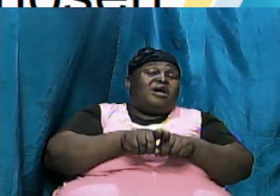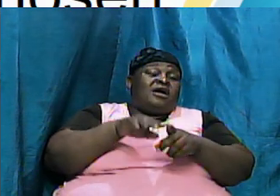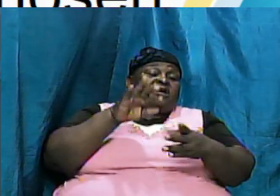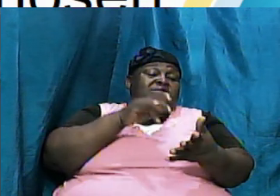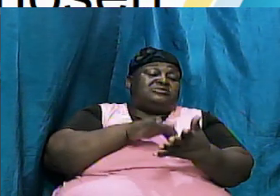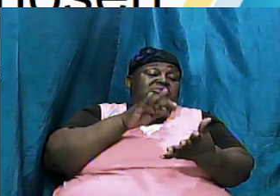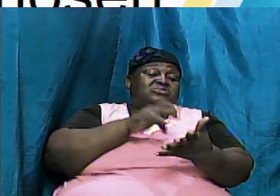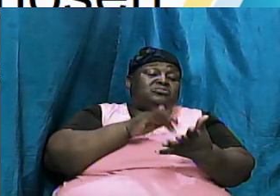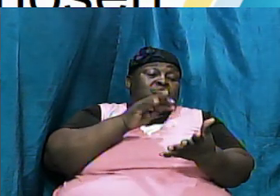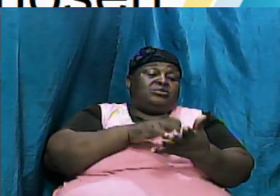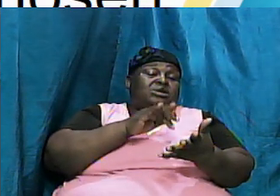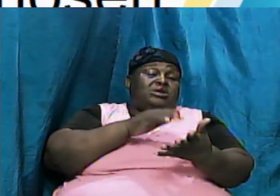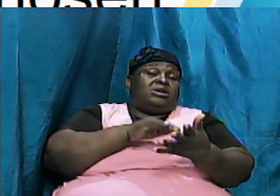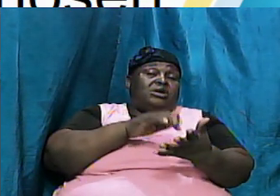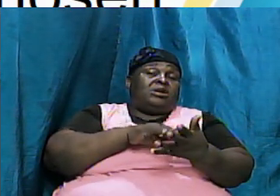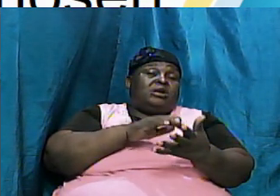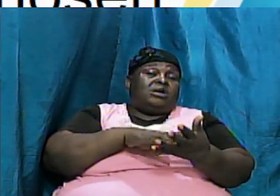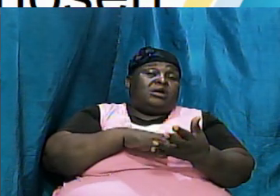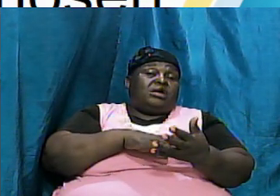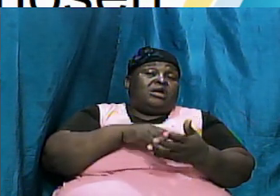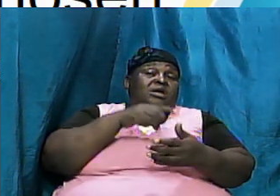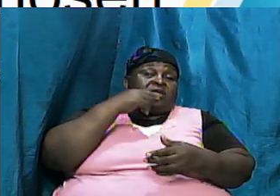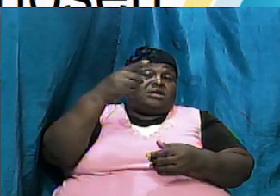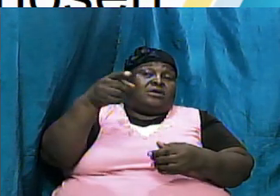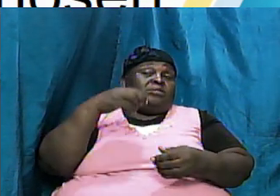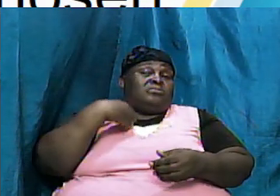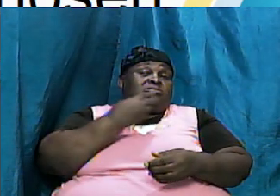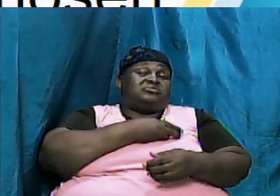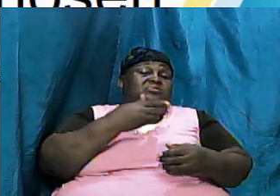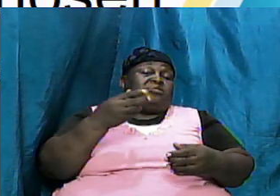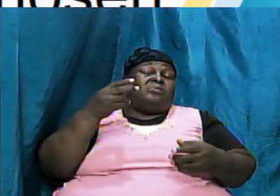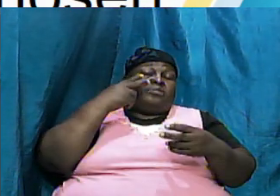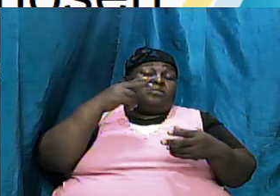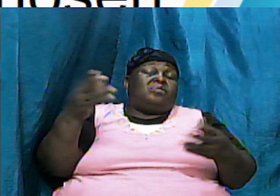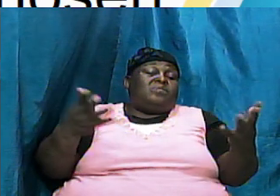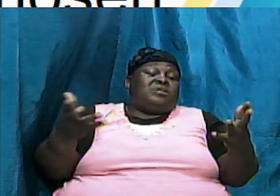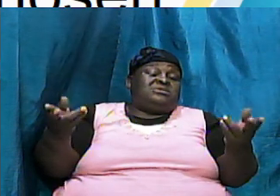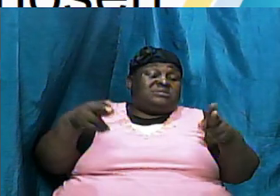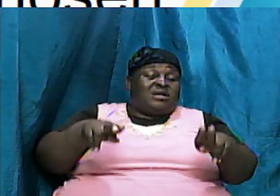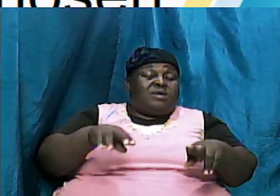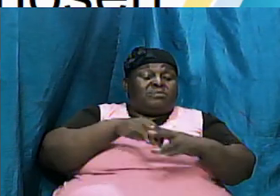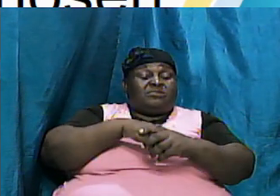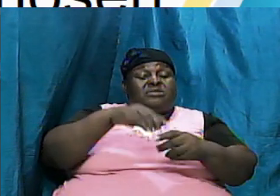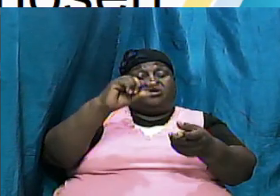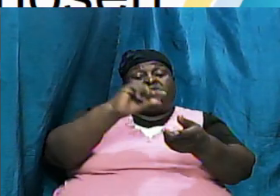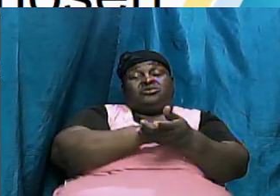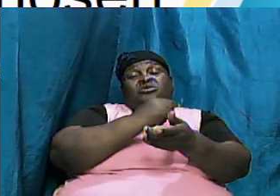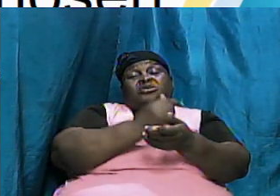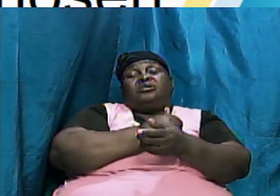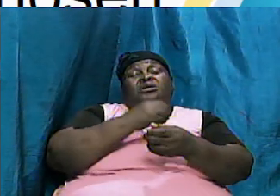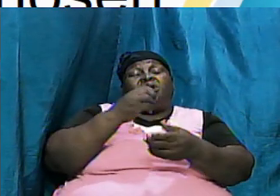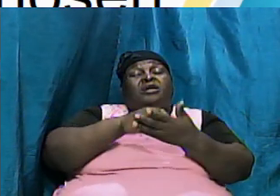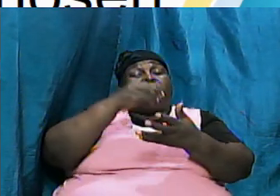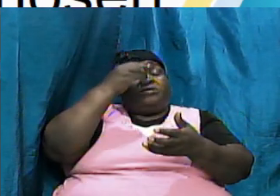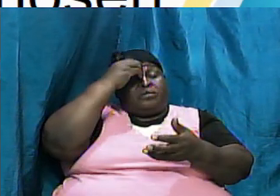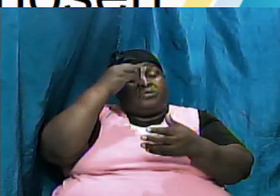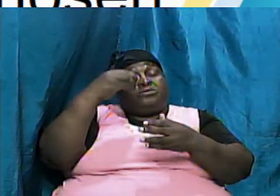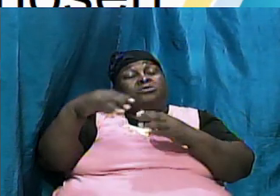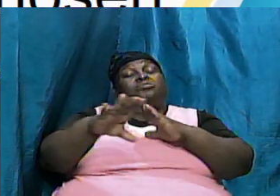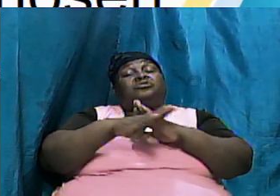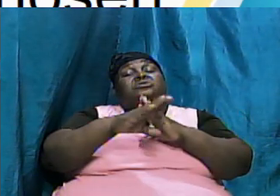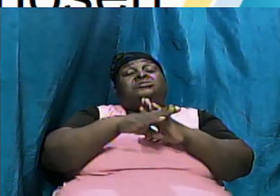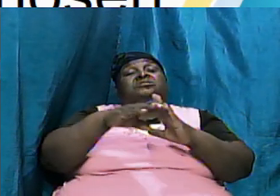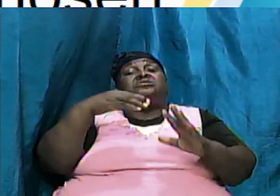I admonish and charge us look at what is happening in Genesis and learn to protect our hearts